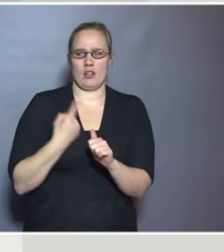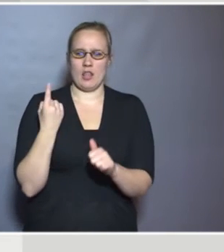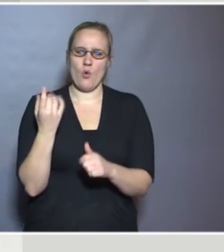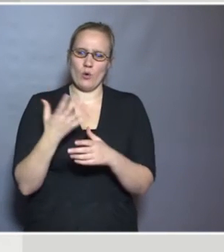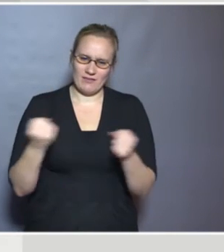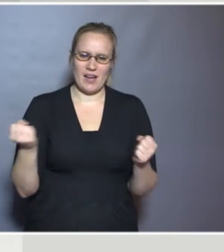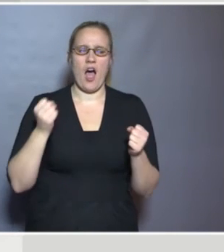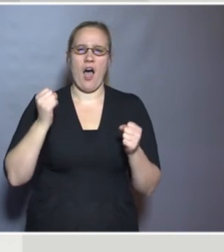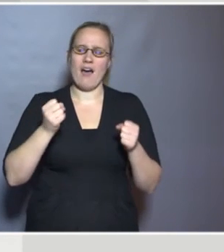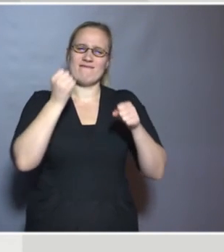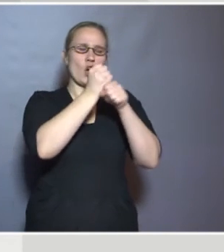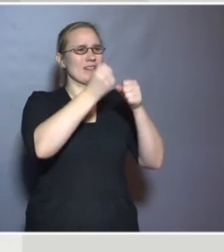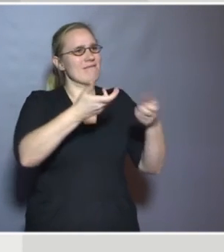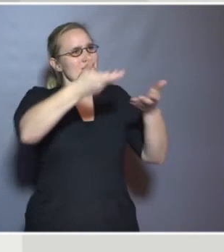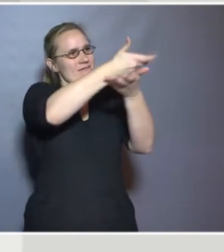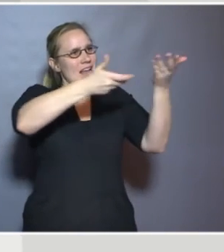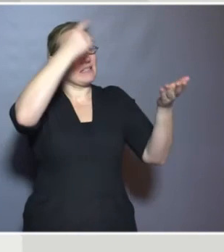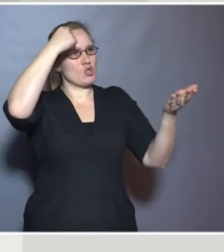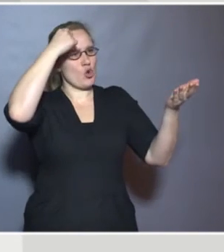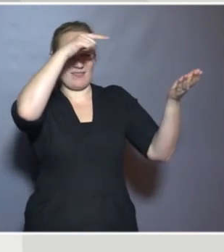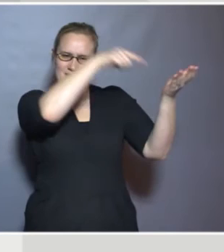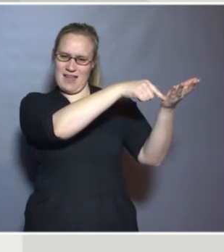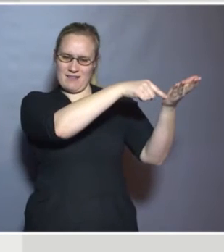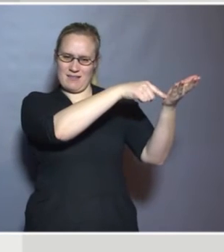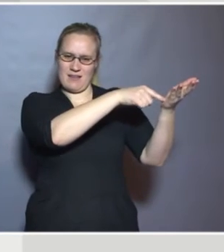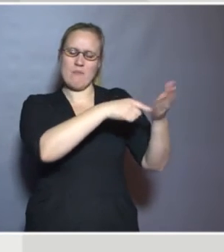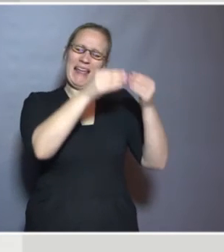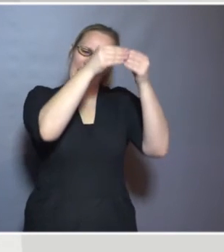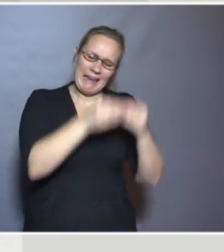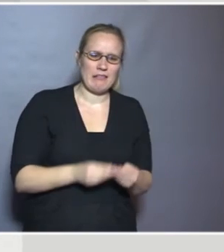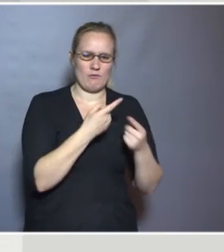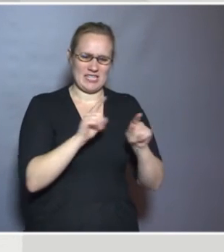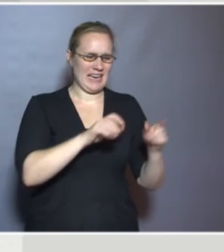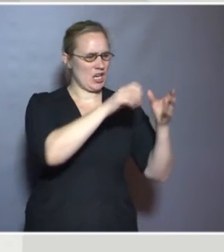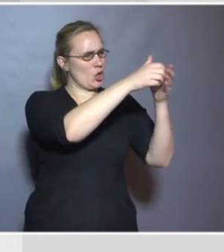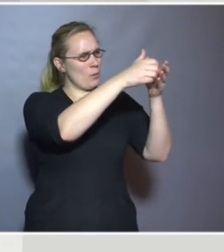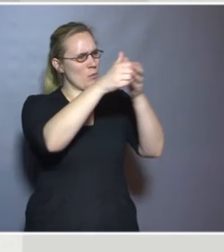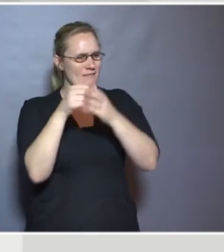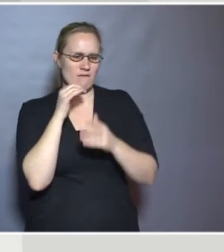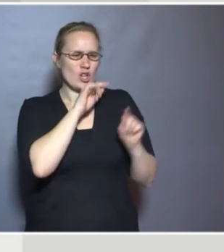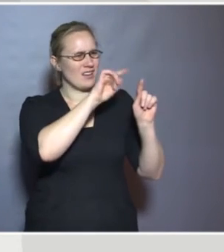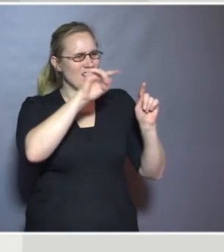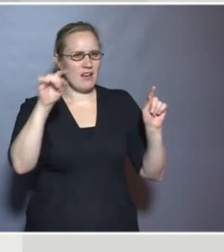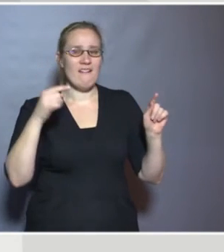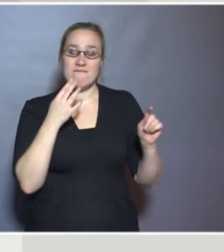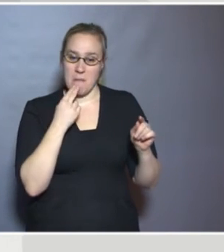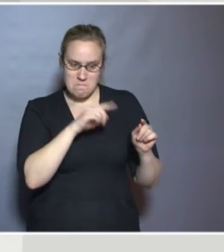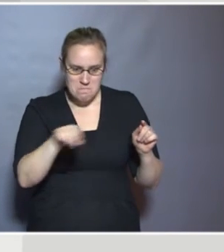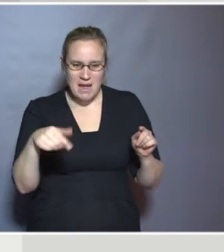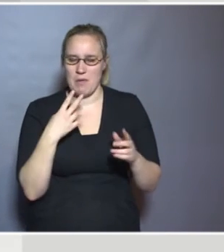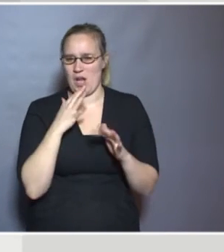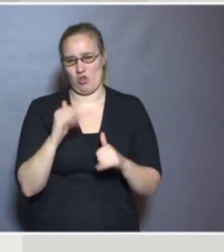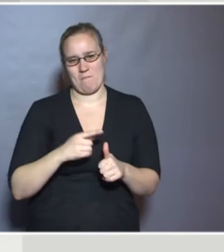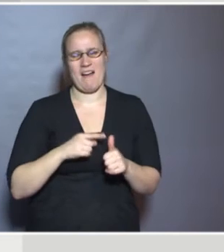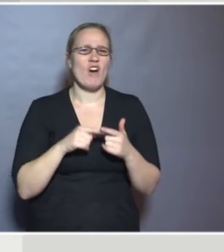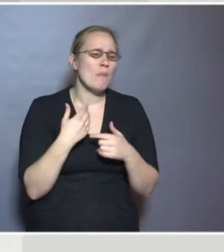shared understandings. It's been agreeing with different groups of people. Who are we talking about? What